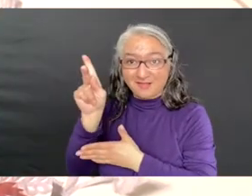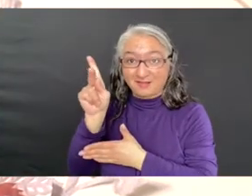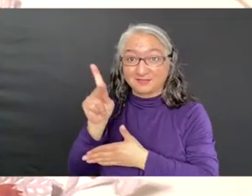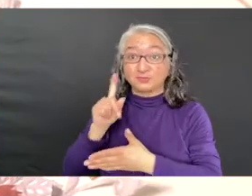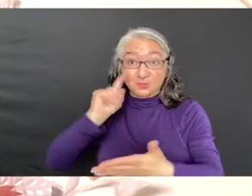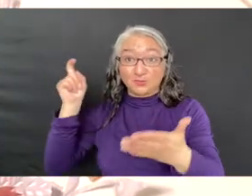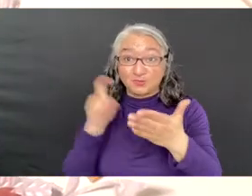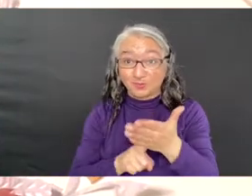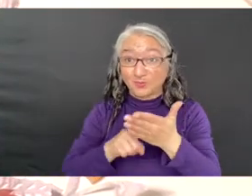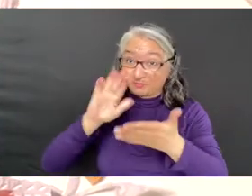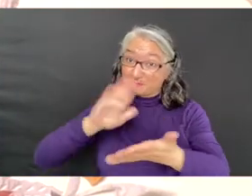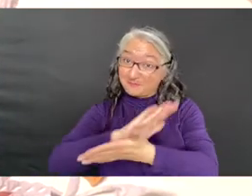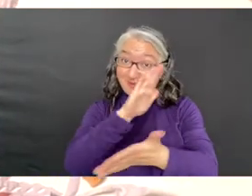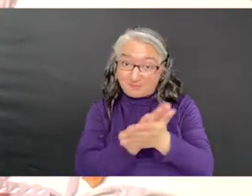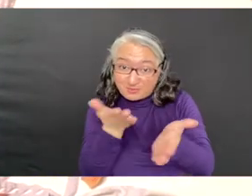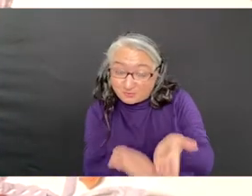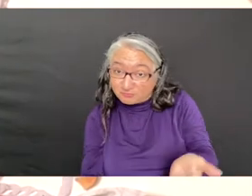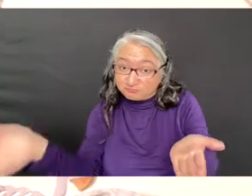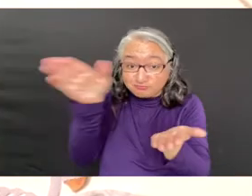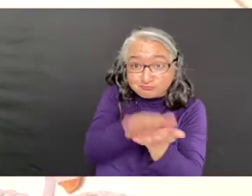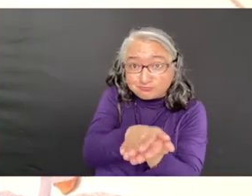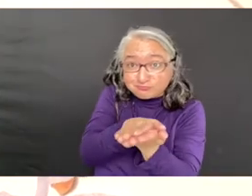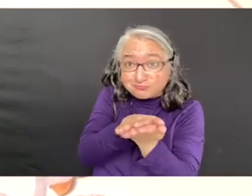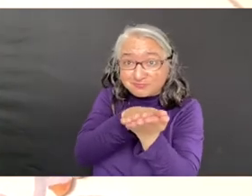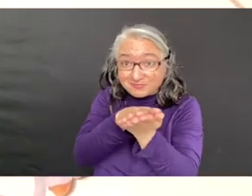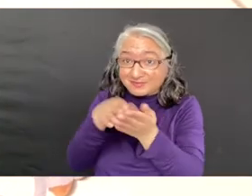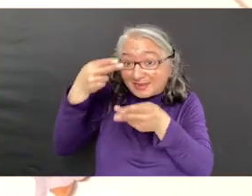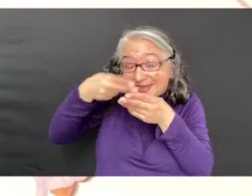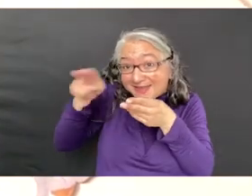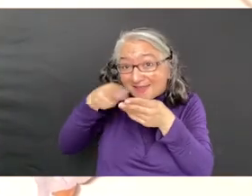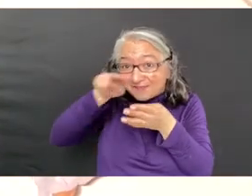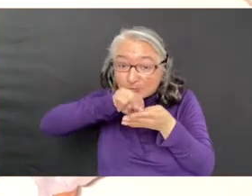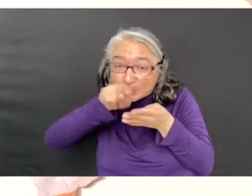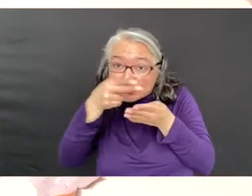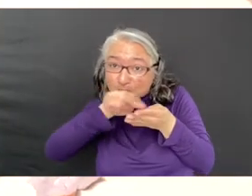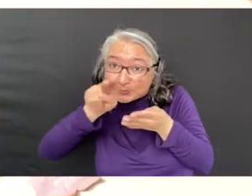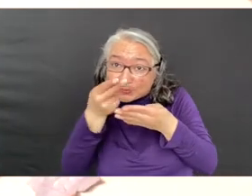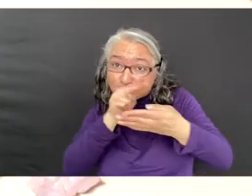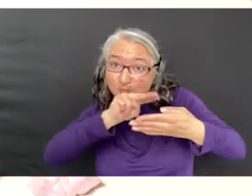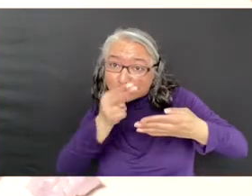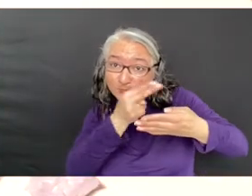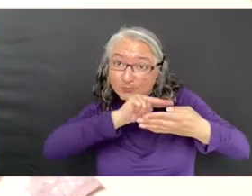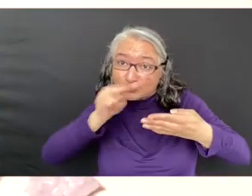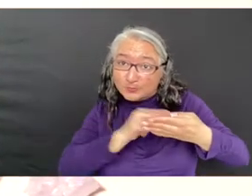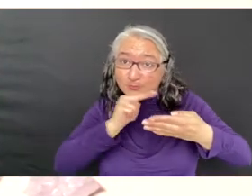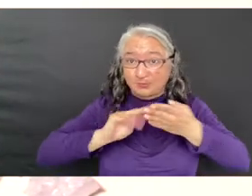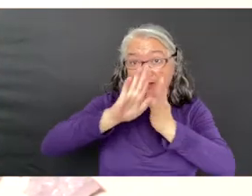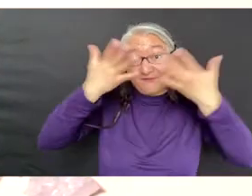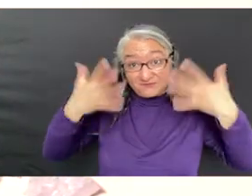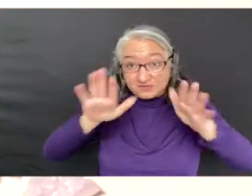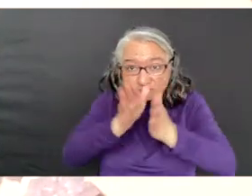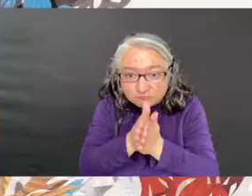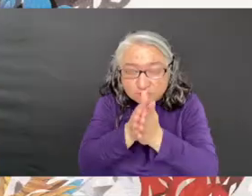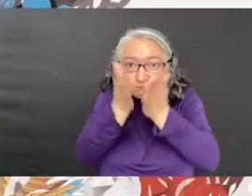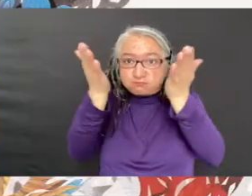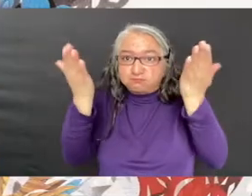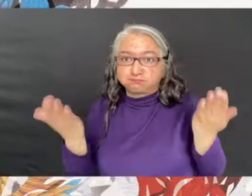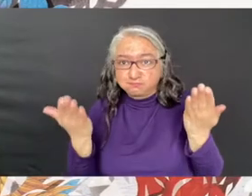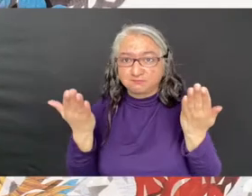the mask is folded in half. The paper was cut on the fold and then opened up.